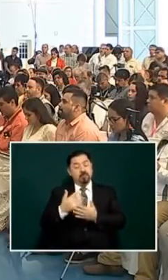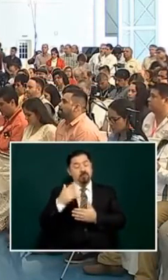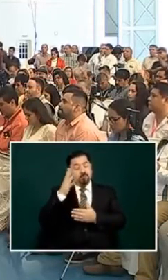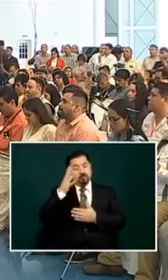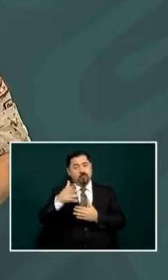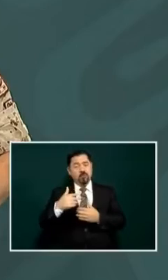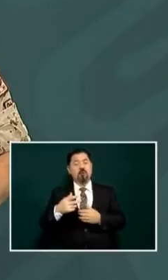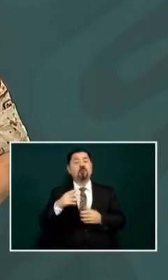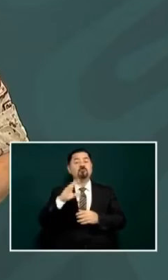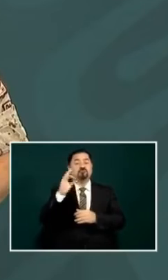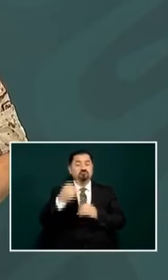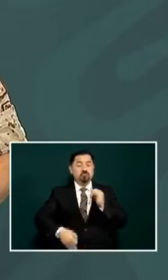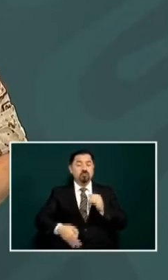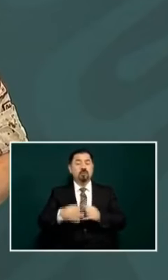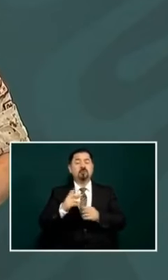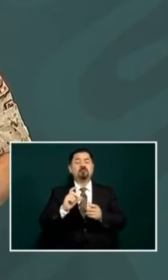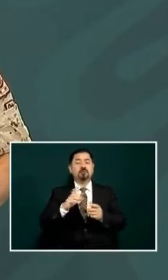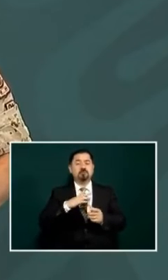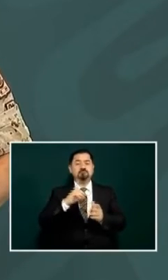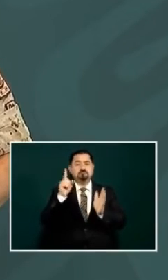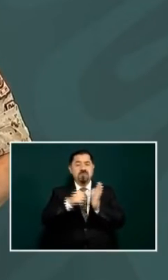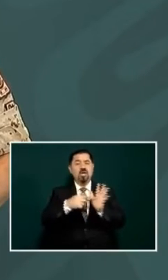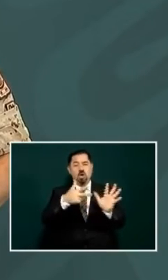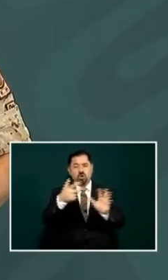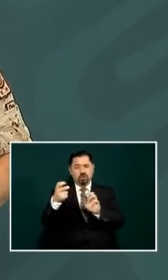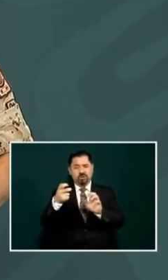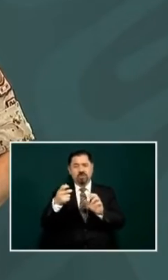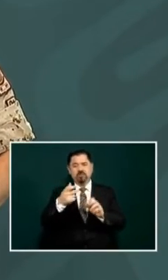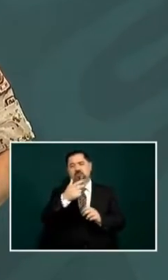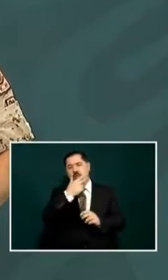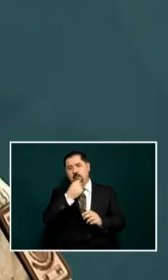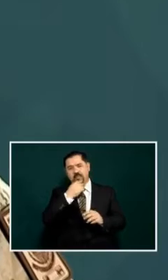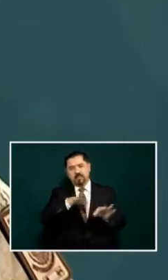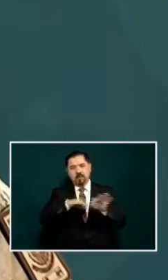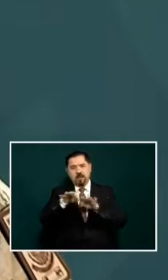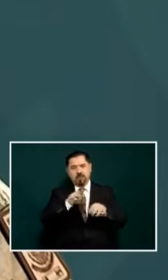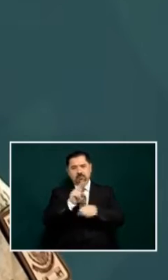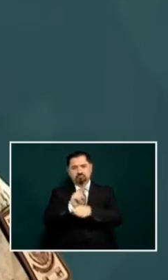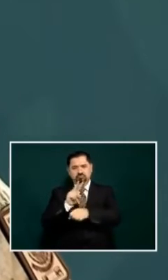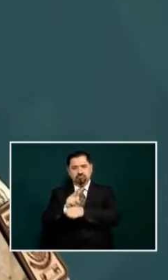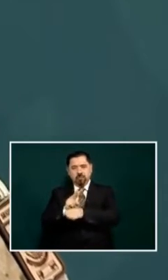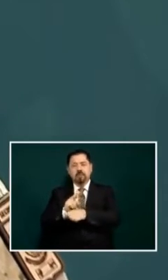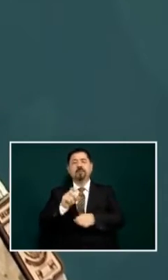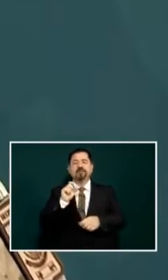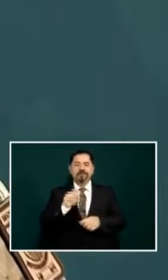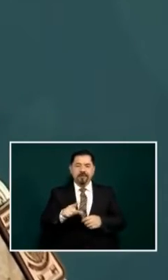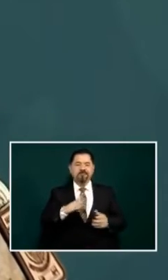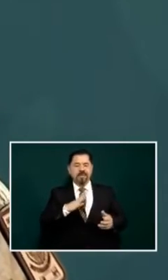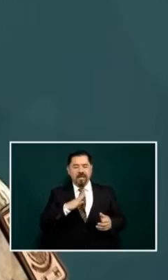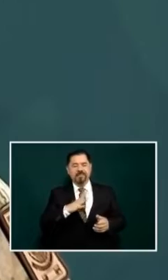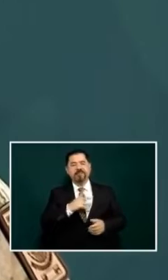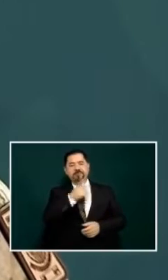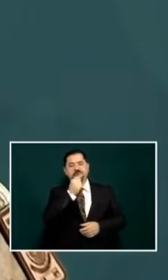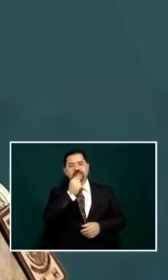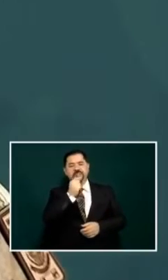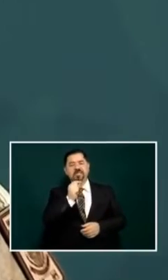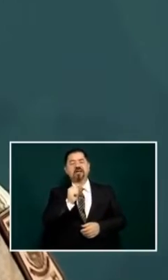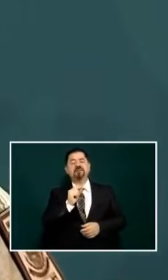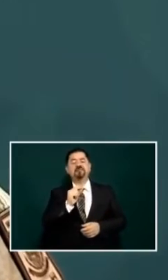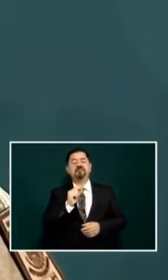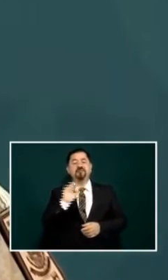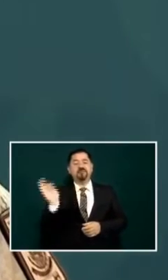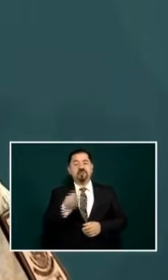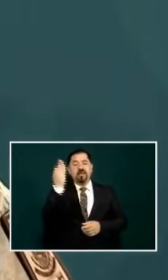by the end of the year the federal police is in transition